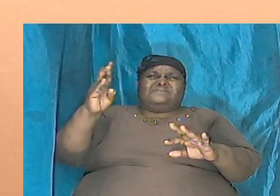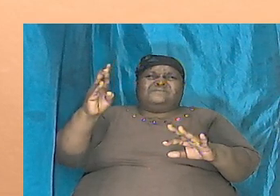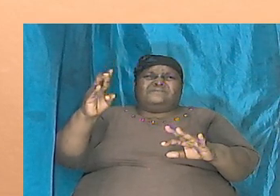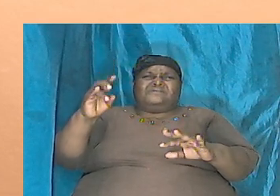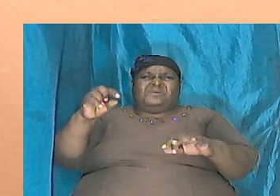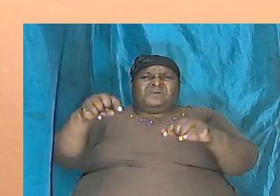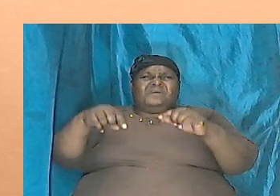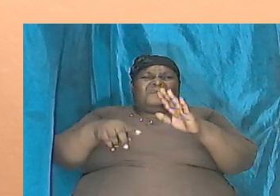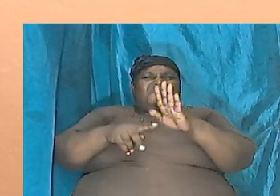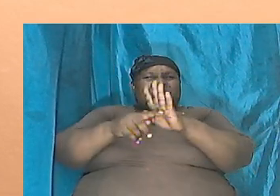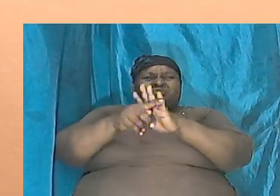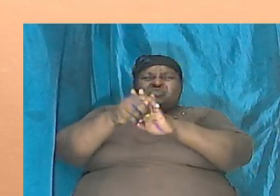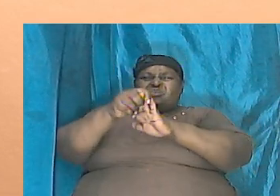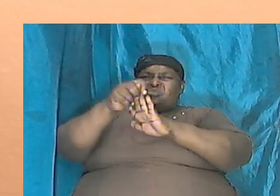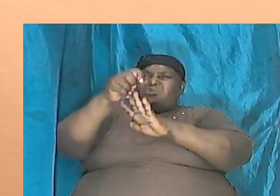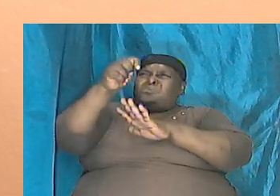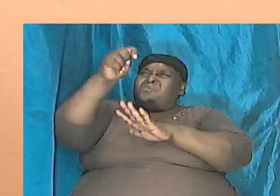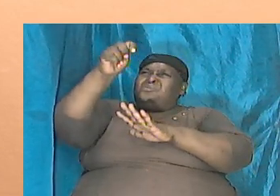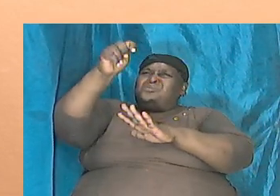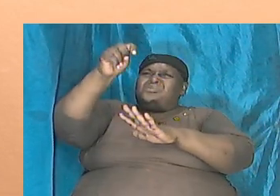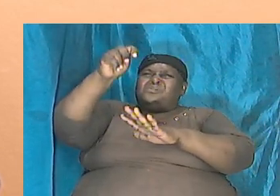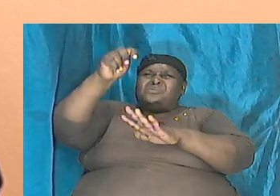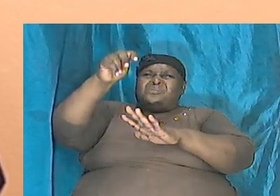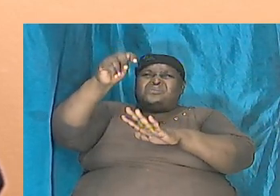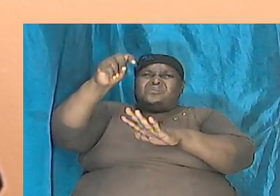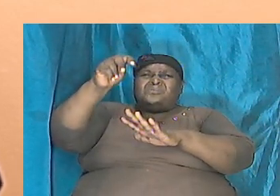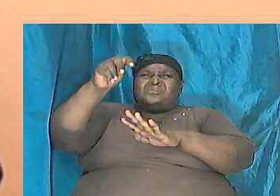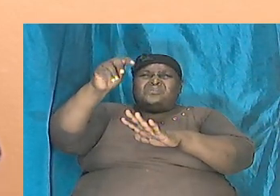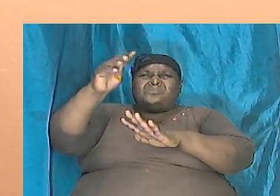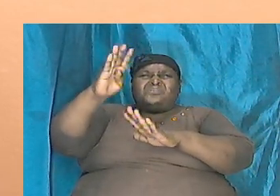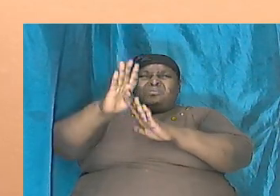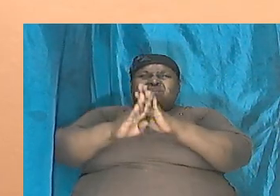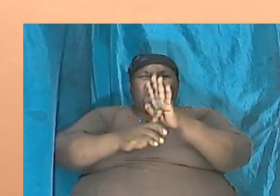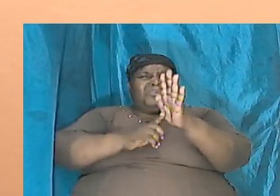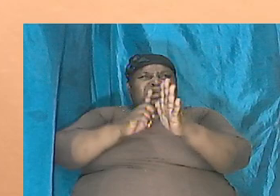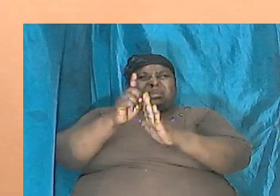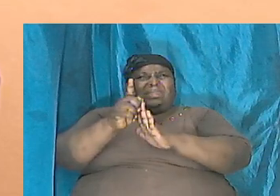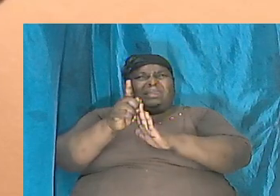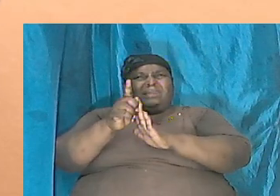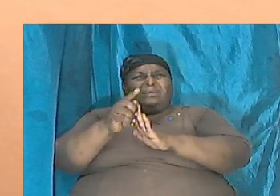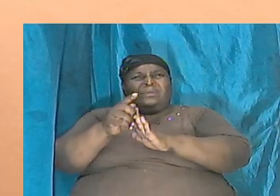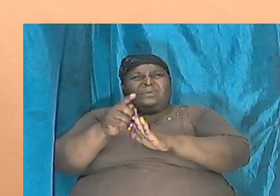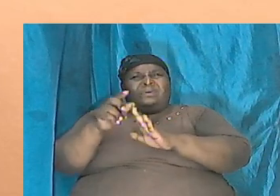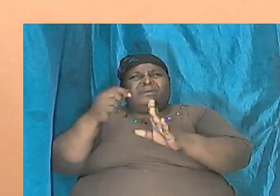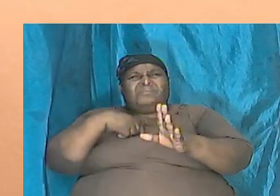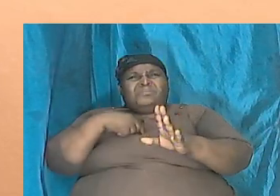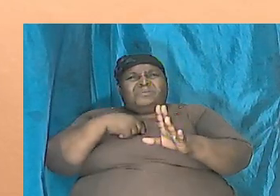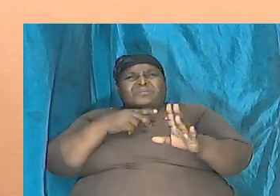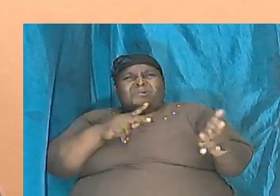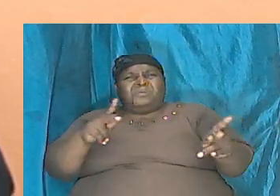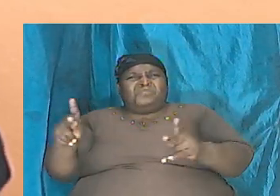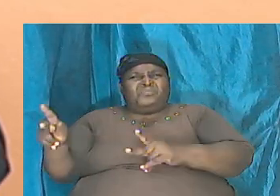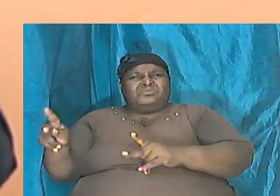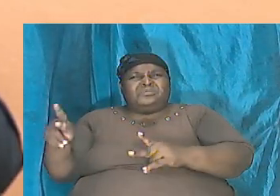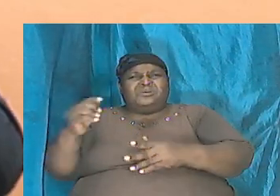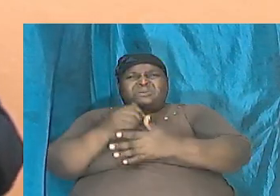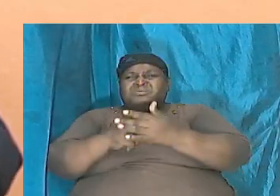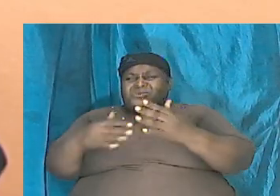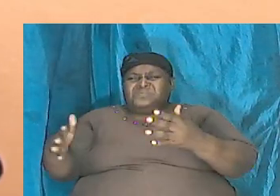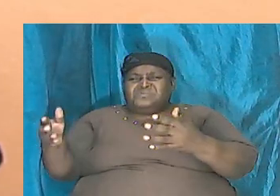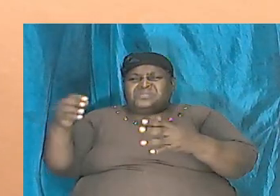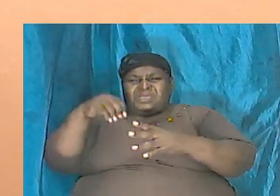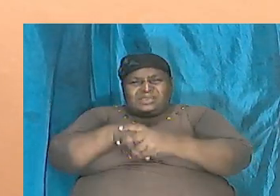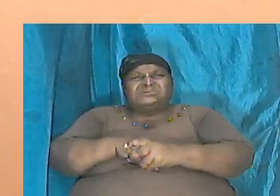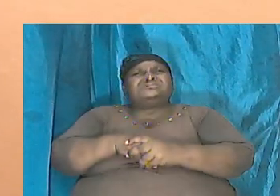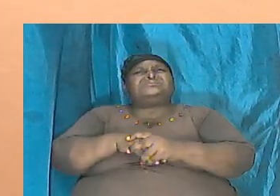hours no and if I am going to play some things in the ark and if I